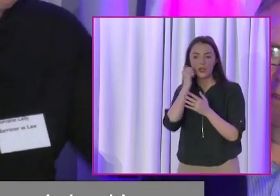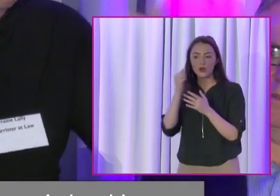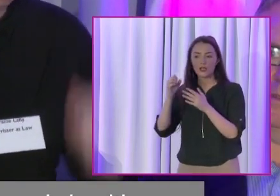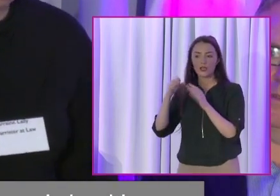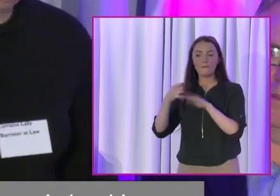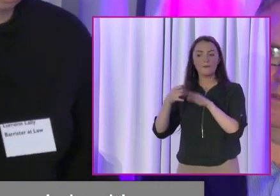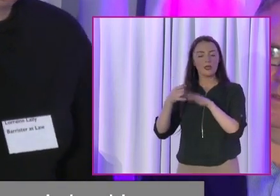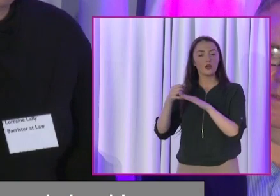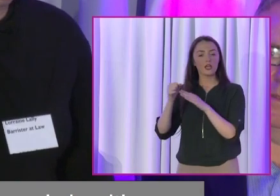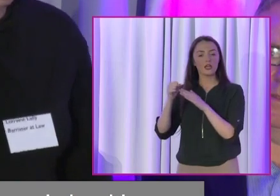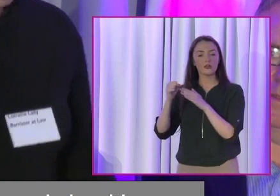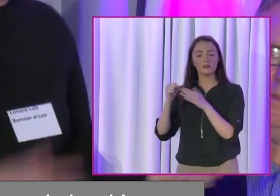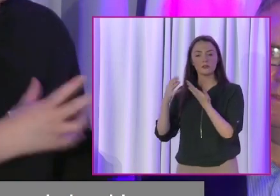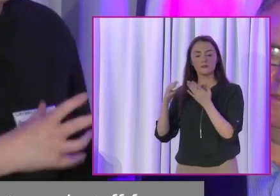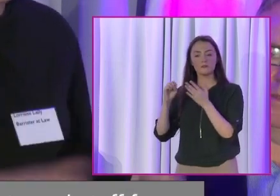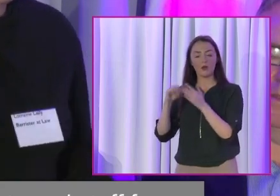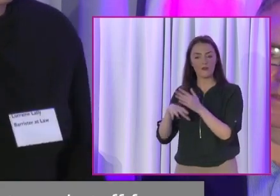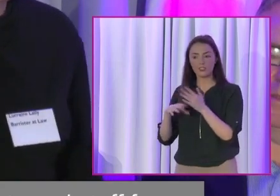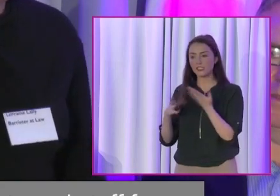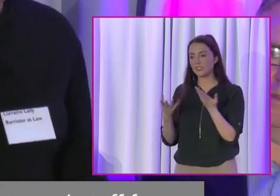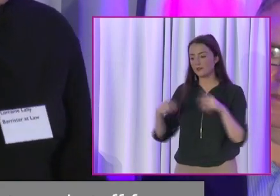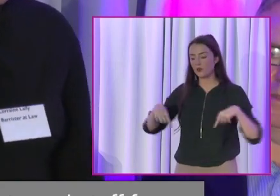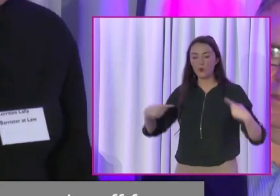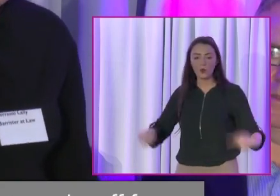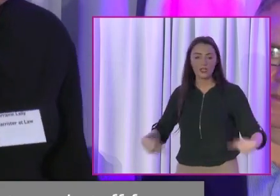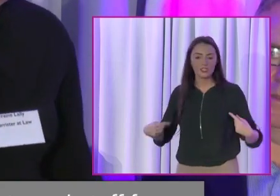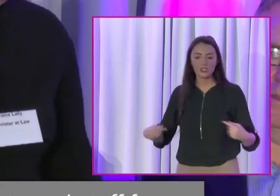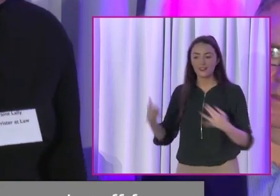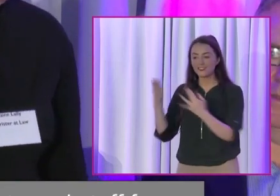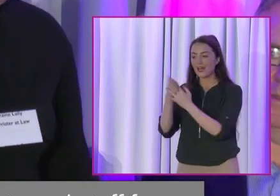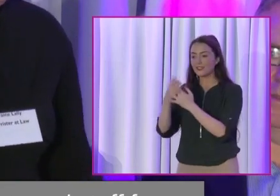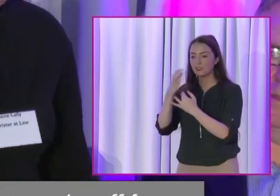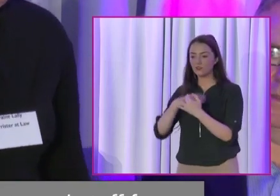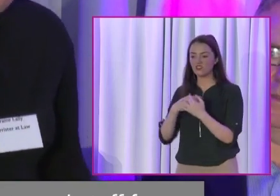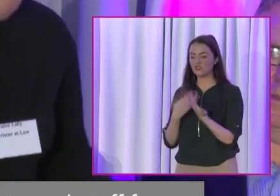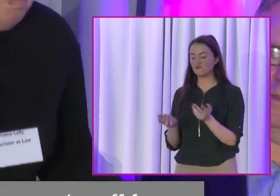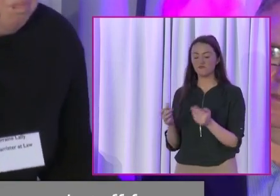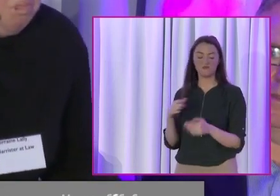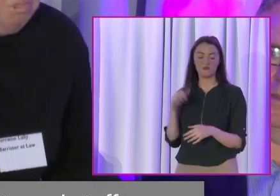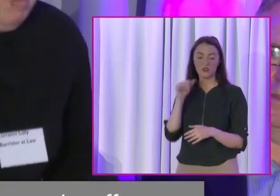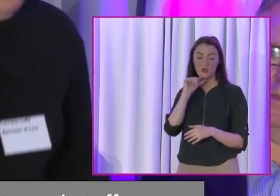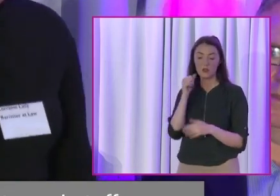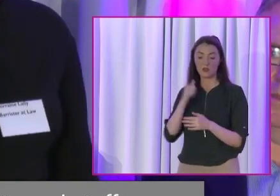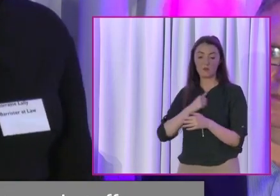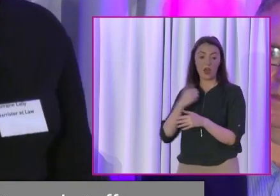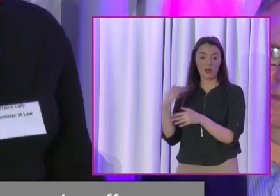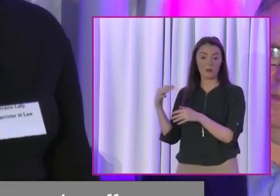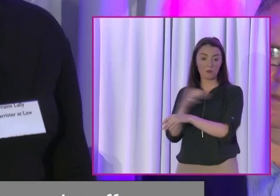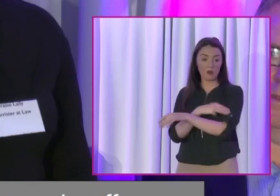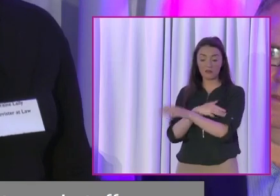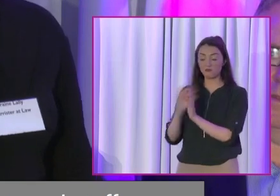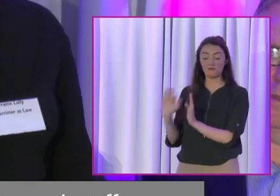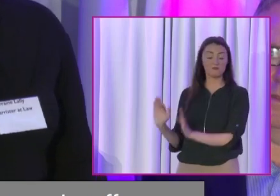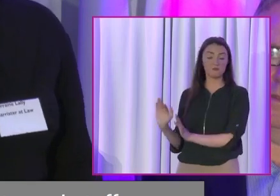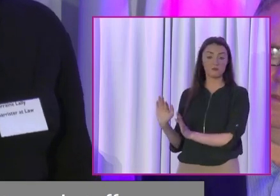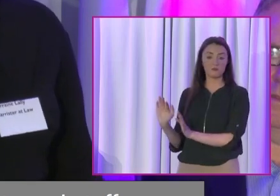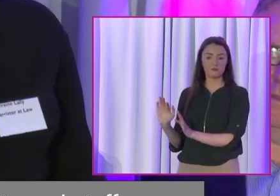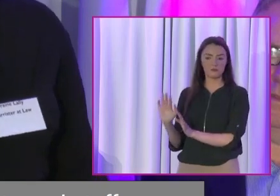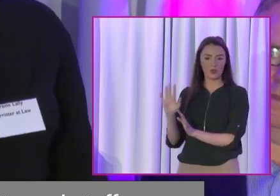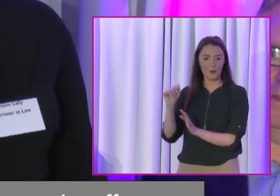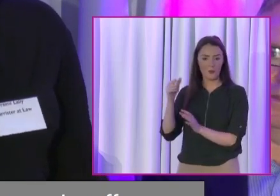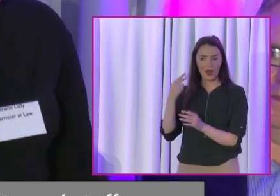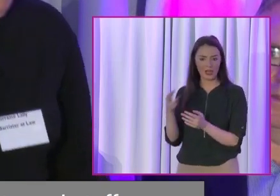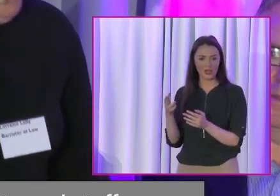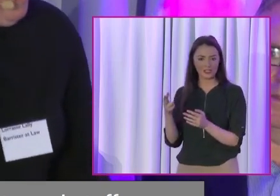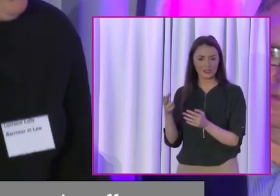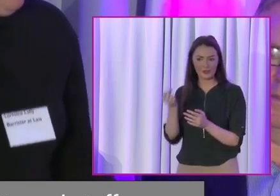and stuff for women in wheelchairs and access to toilets and stuff apparently doesn't concern him. Not sure why not. Does he realise where he came